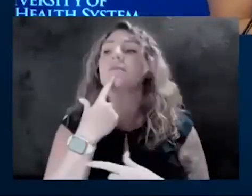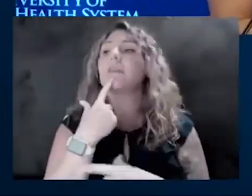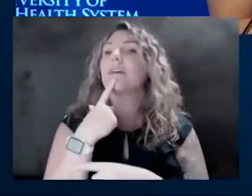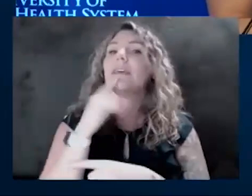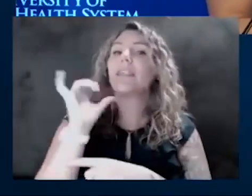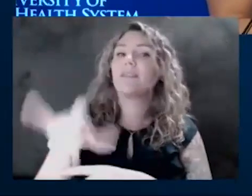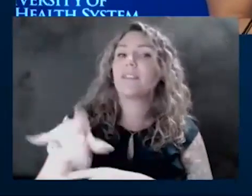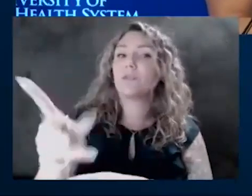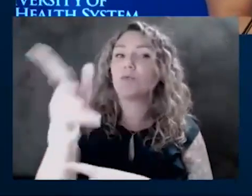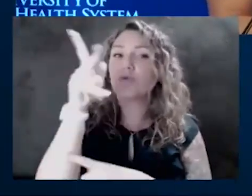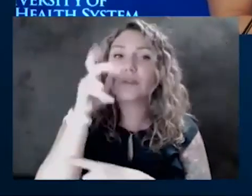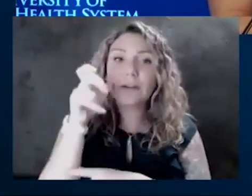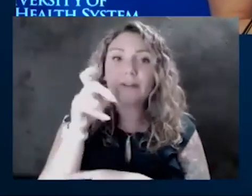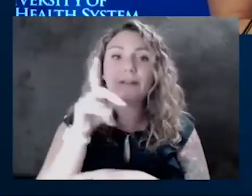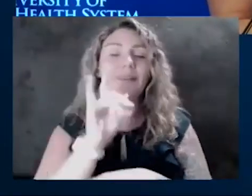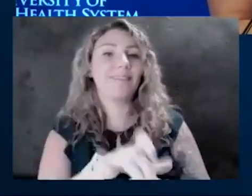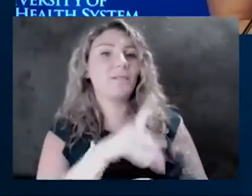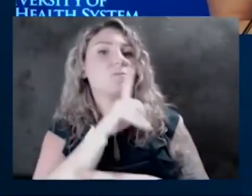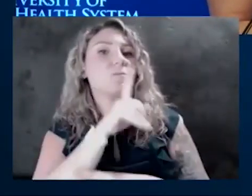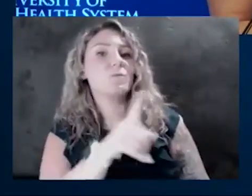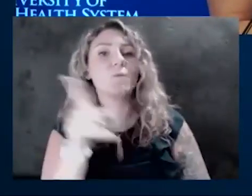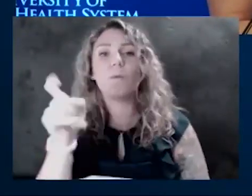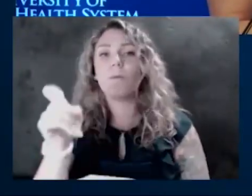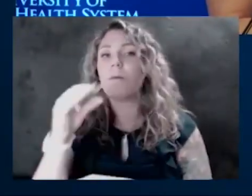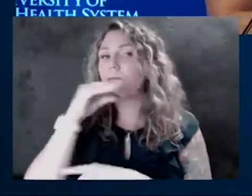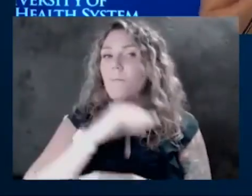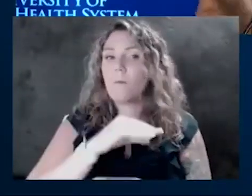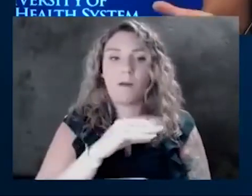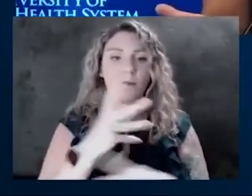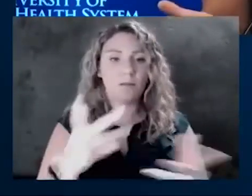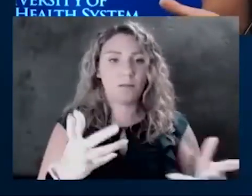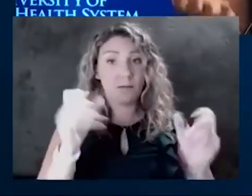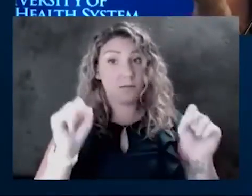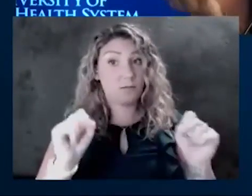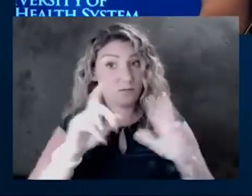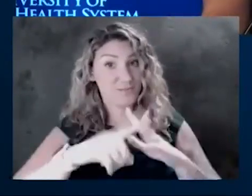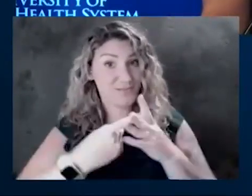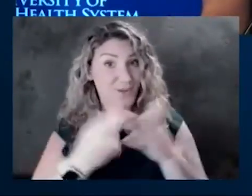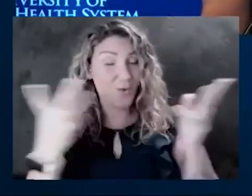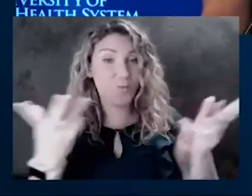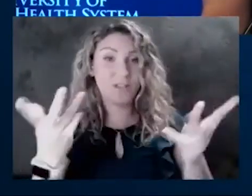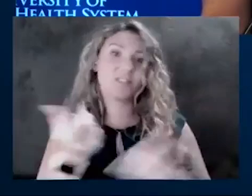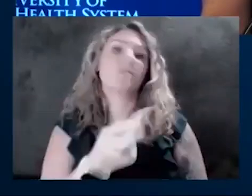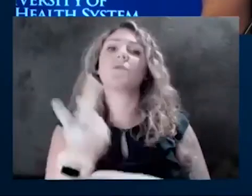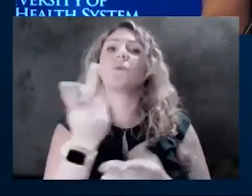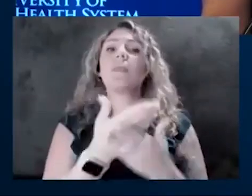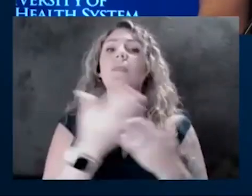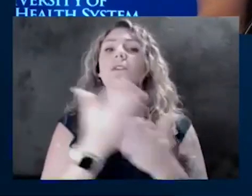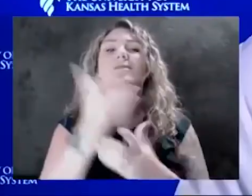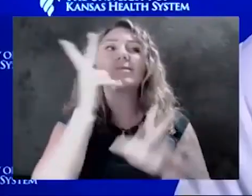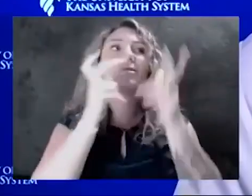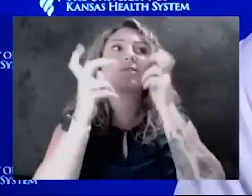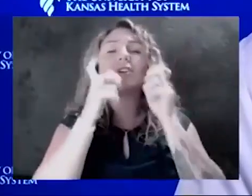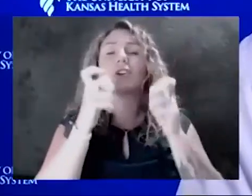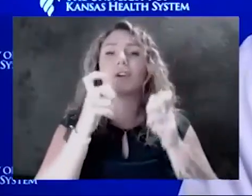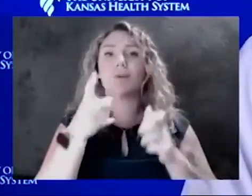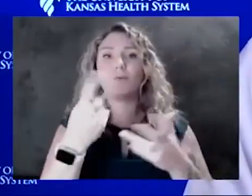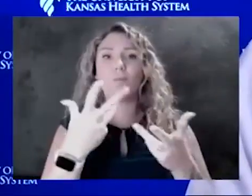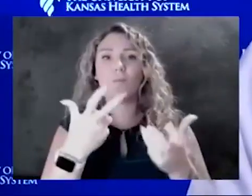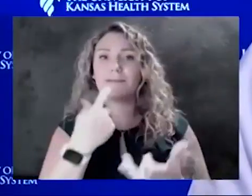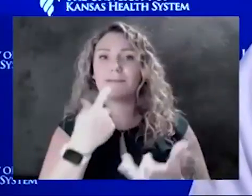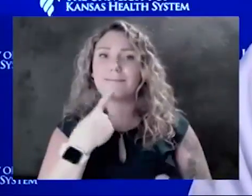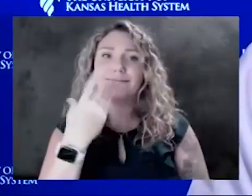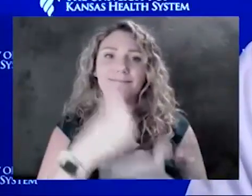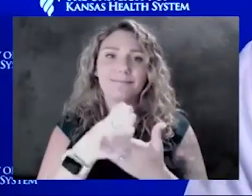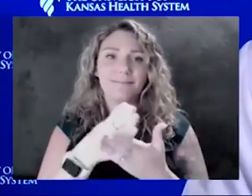this is what the truth is. Dr. Hawkinson, can you get us started on that? What are a few things you're hearing that you really want to clear up? You know, I mean, I think the things that we